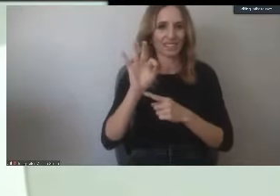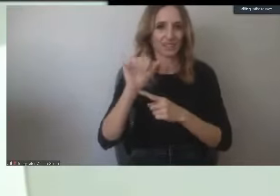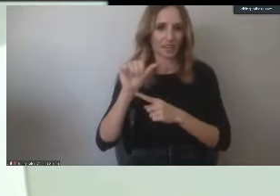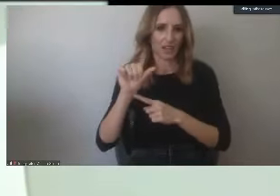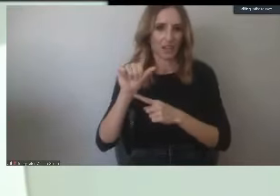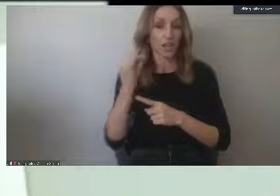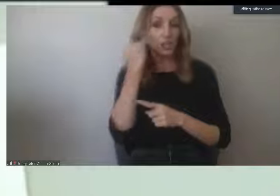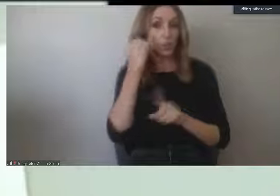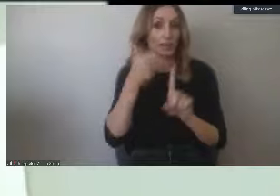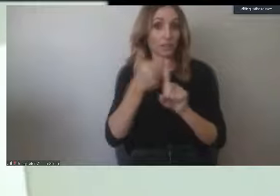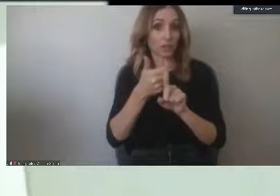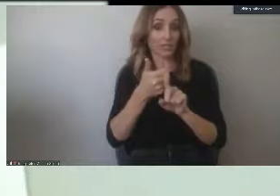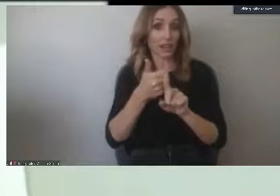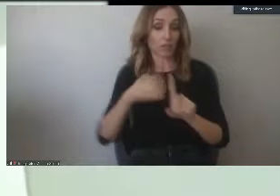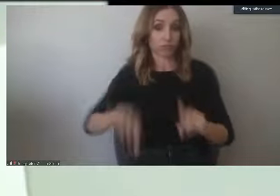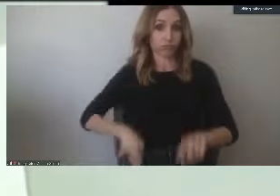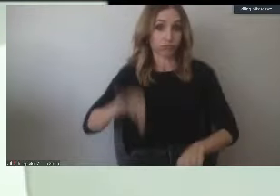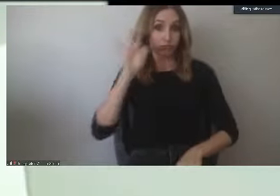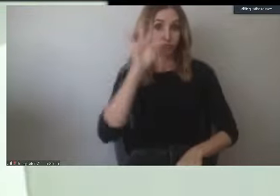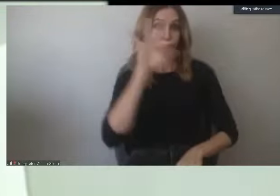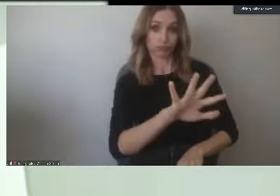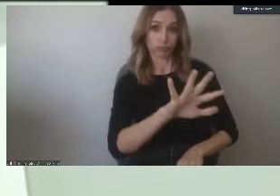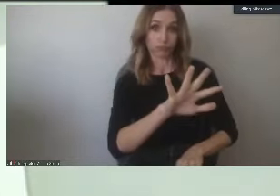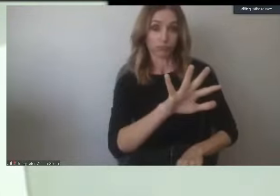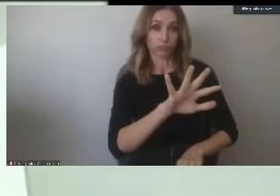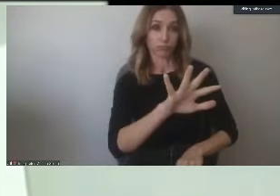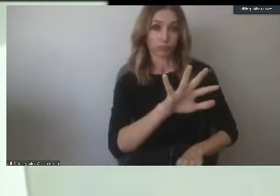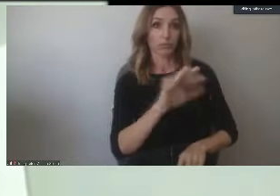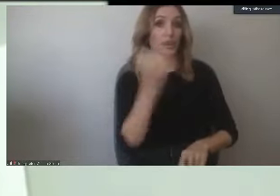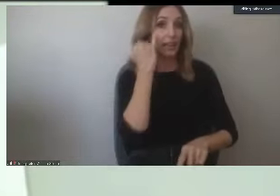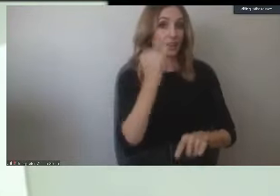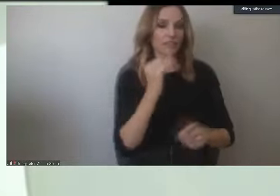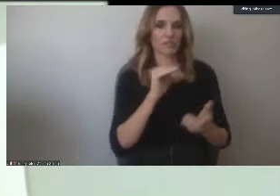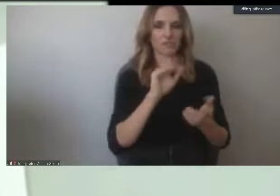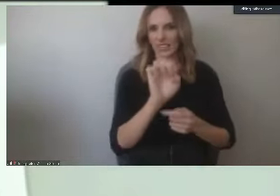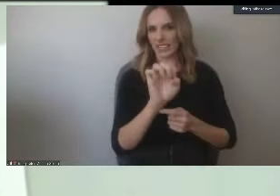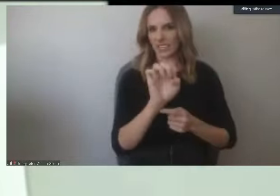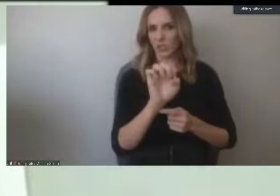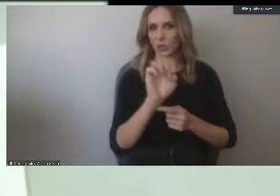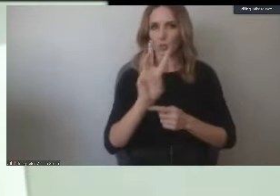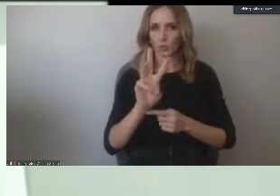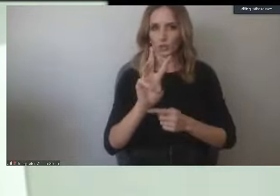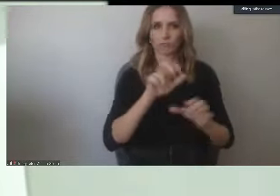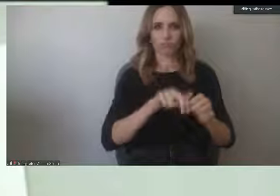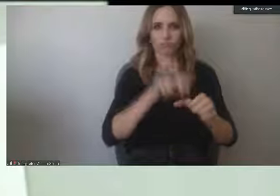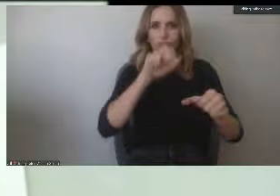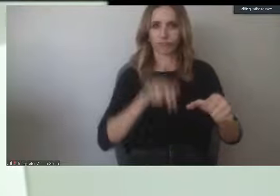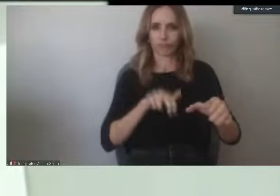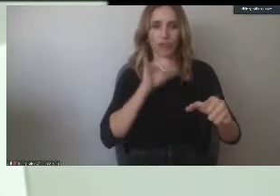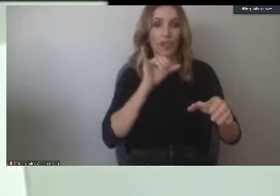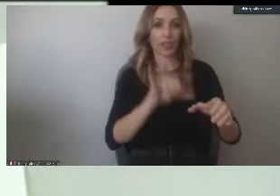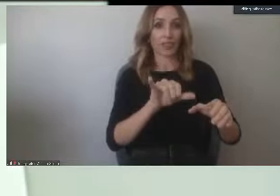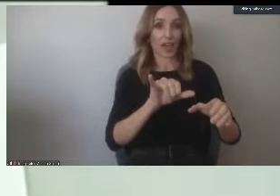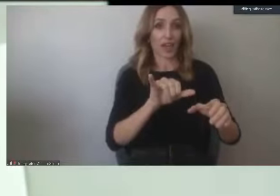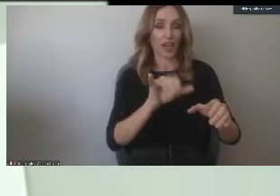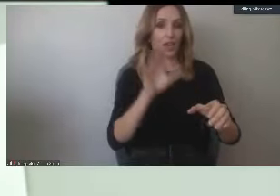or any of your fees, once you withdraw with an excused withdrawal, there's a process that will automatically process a refund